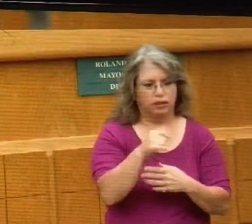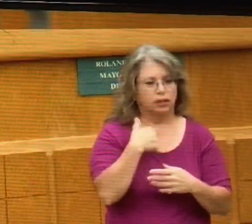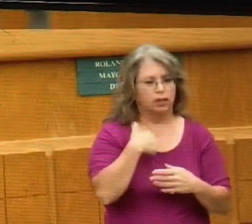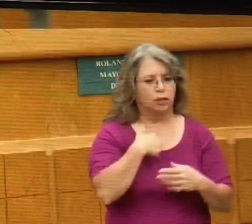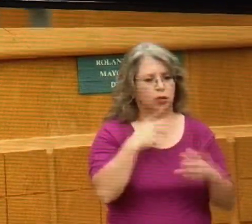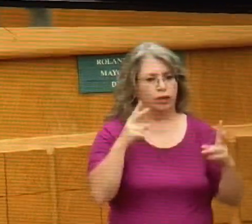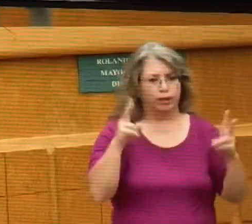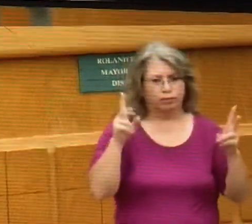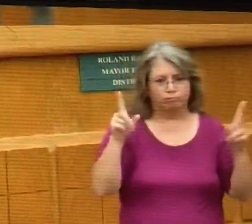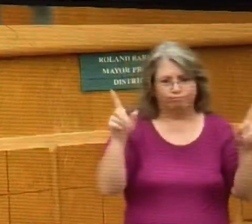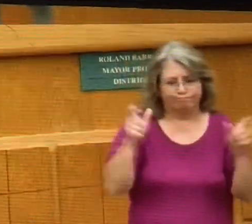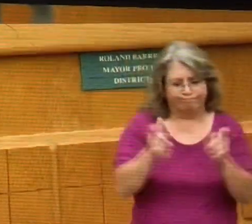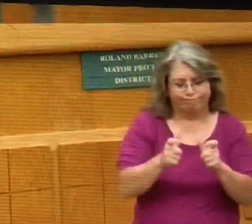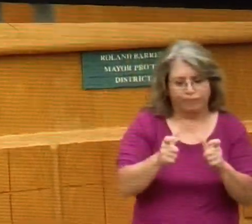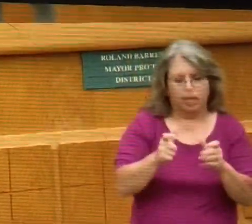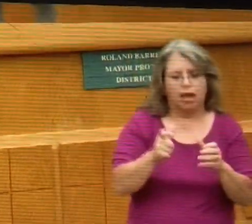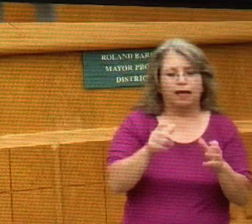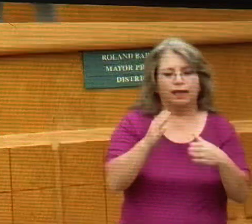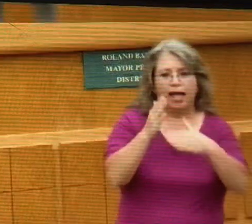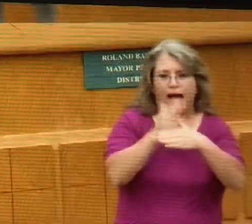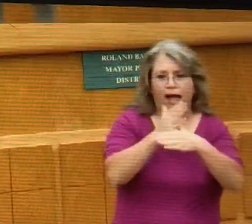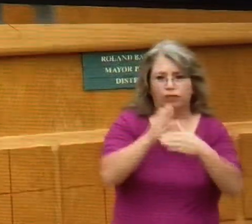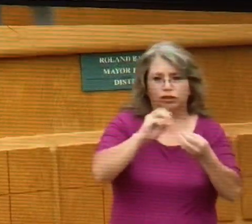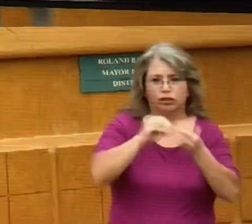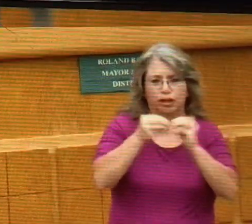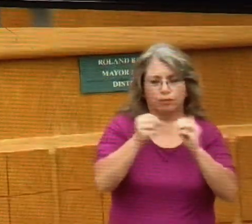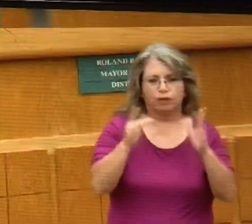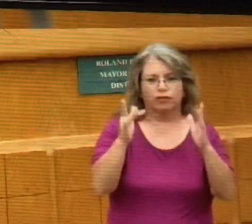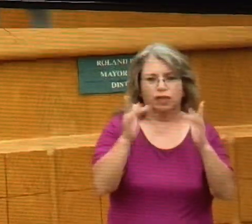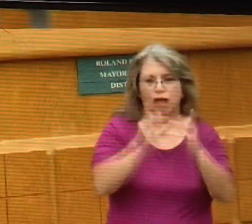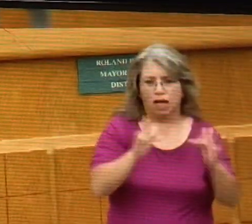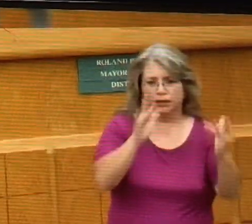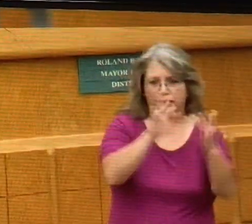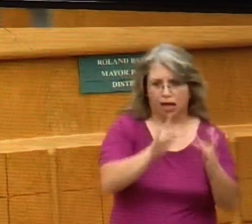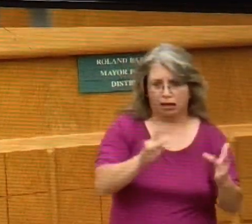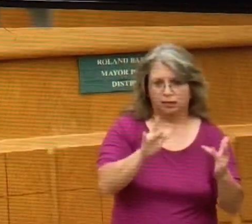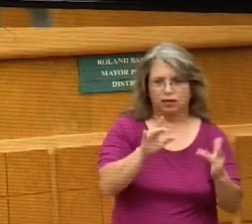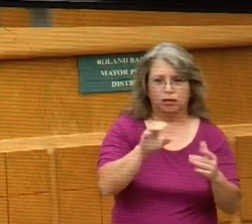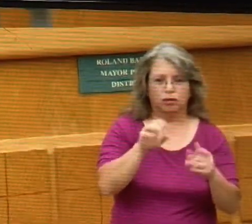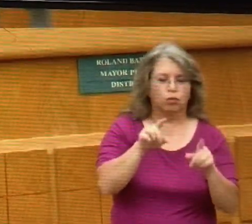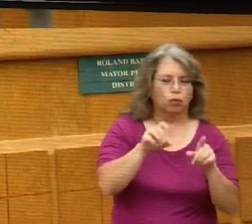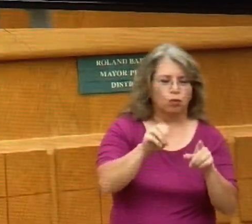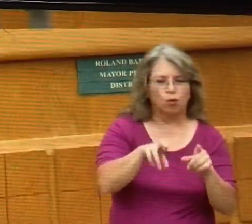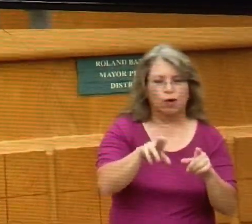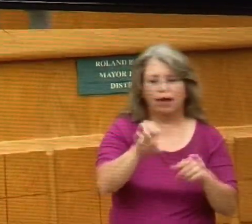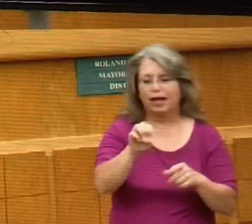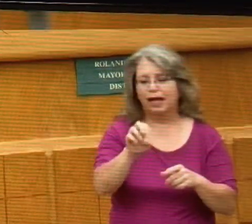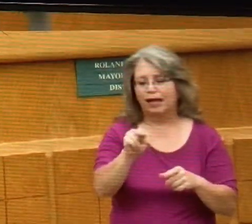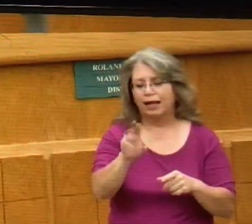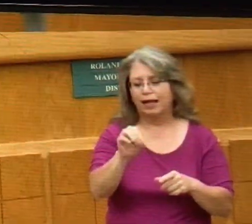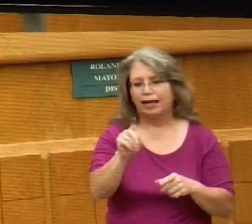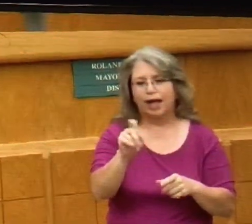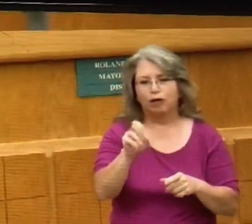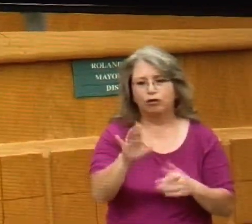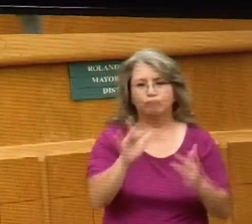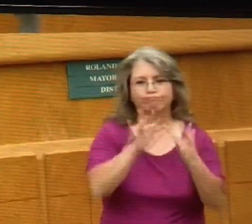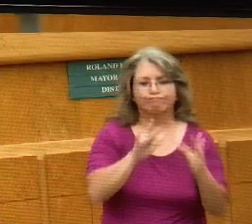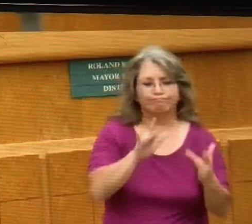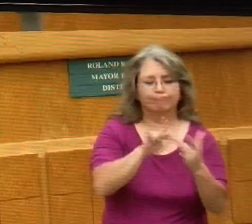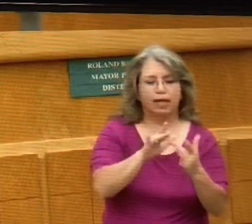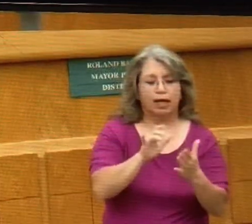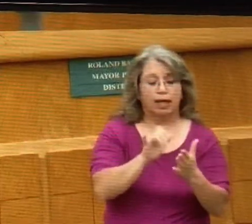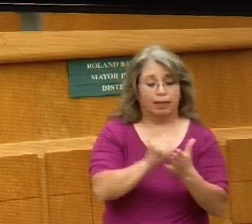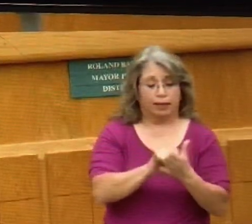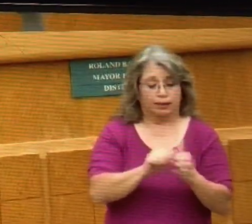contacts that were detectable by a cell phone, and by contact or encounter, what we mean is the probability of two people making